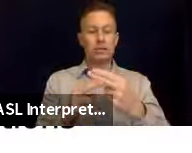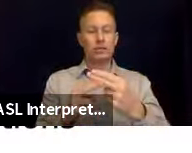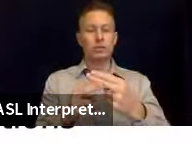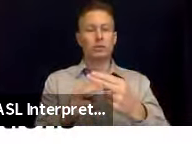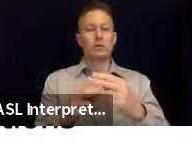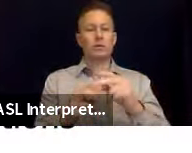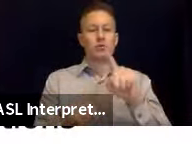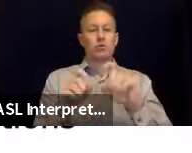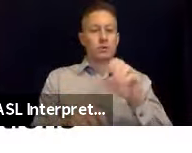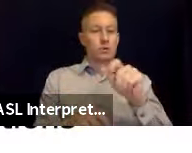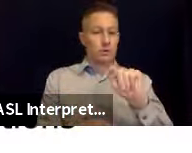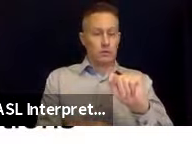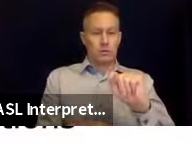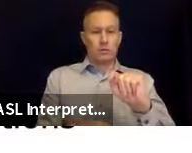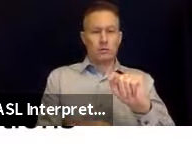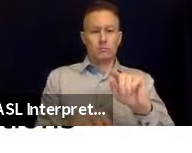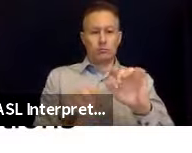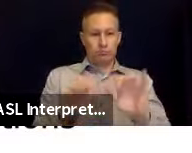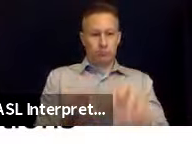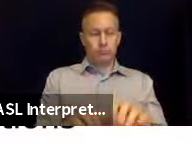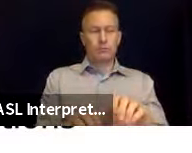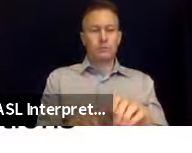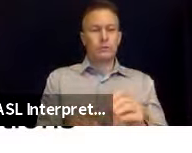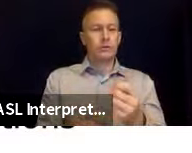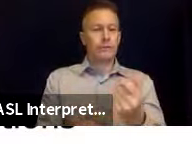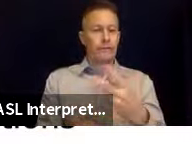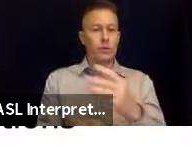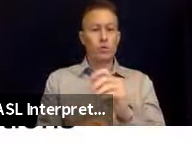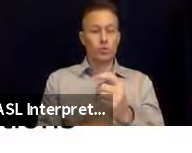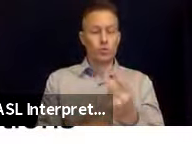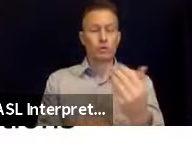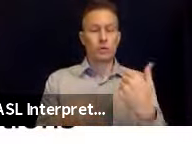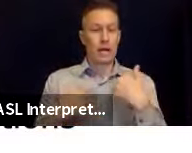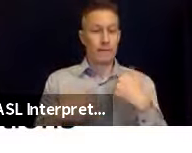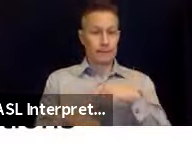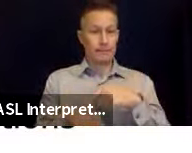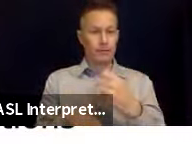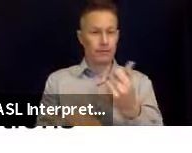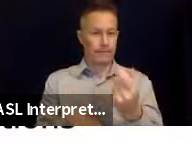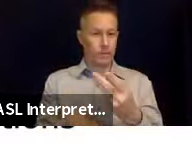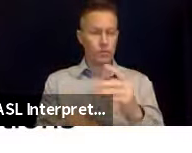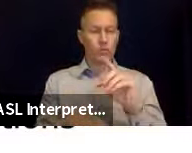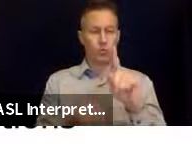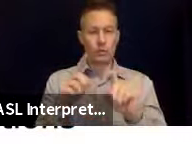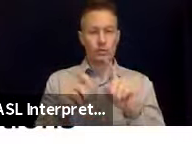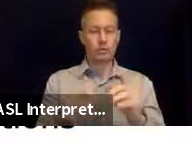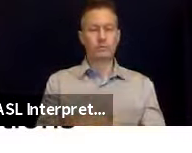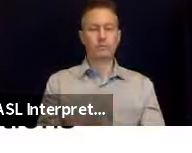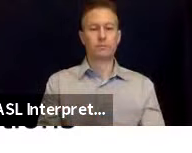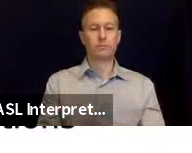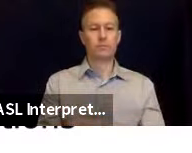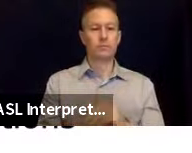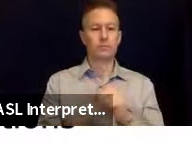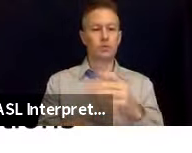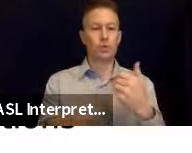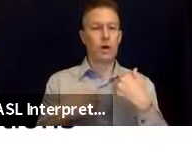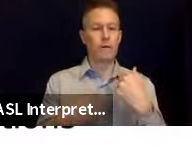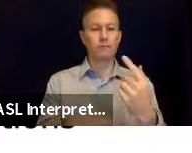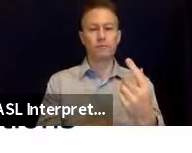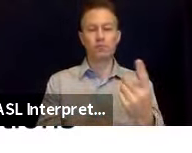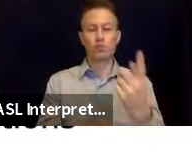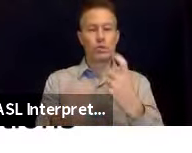do we have, and just for a moment, take a couple questions. Do we have any questions we want to pose to any of our presenters